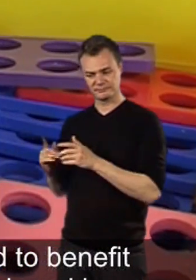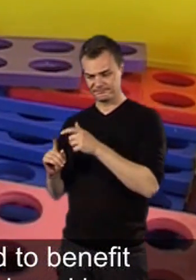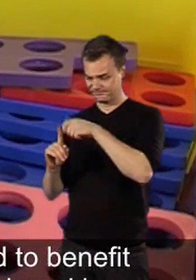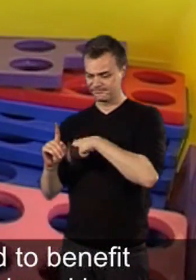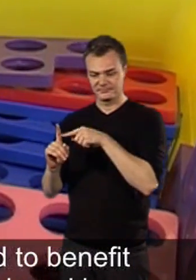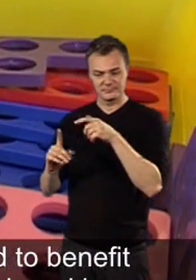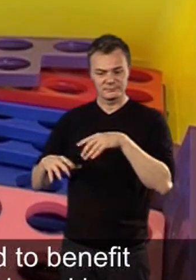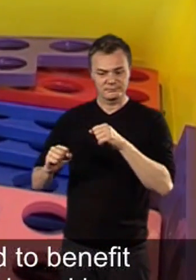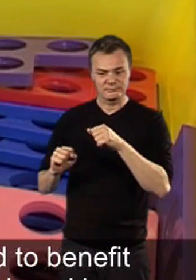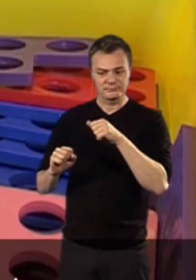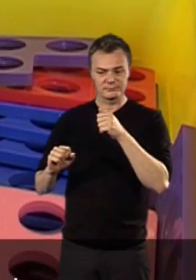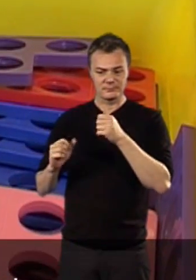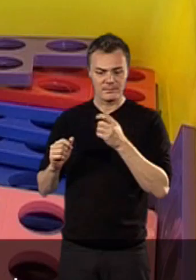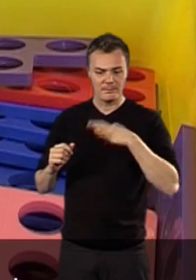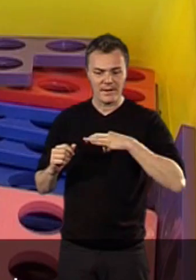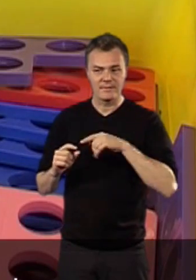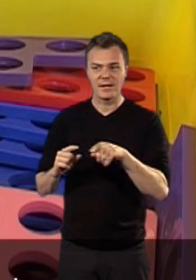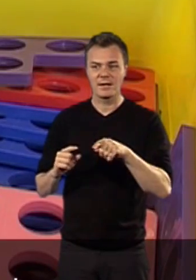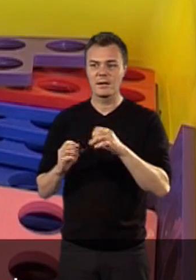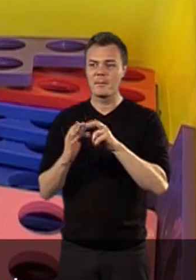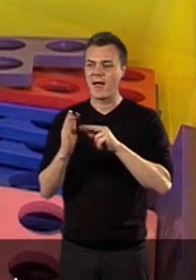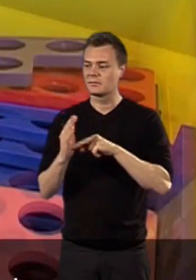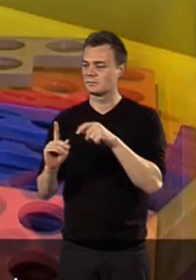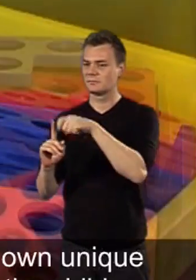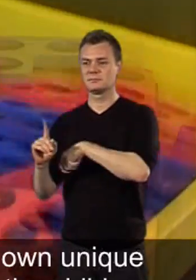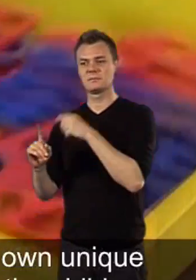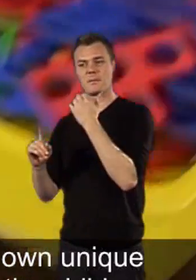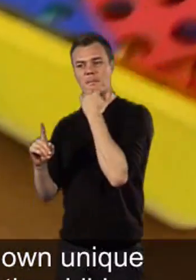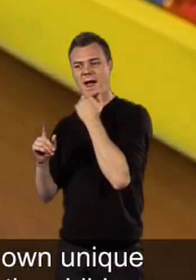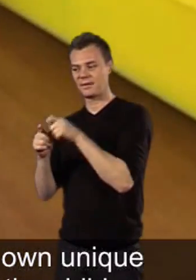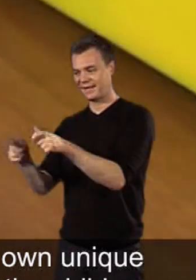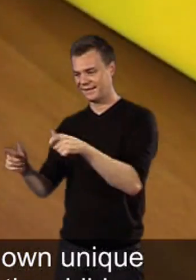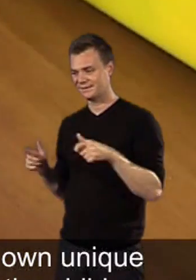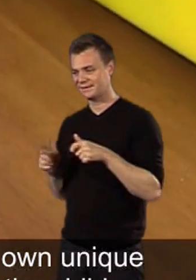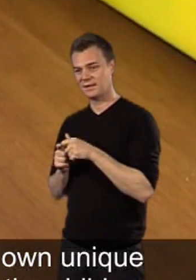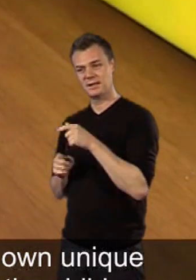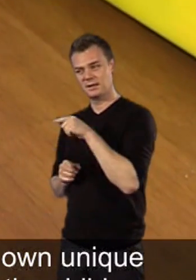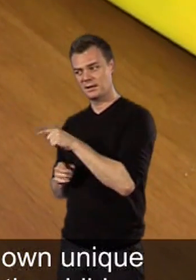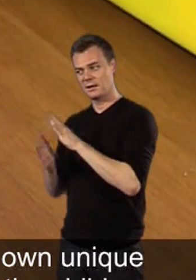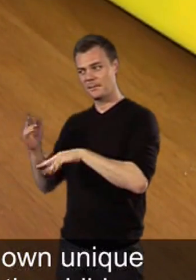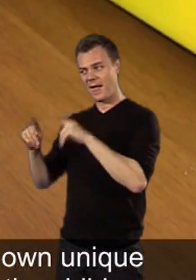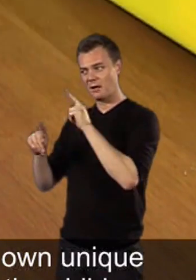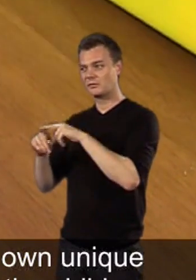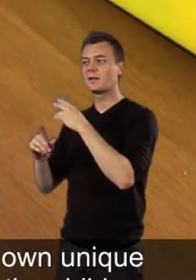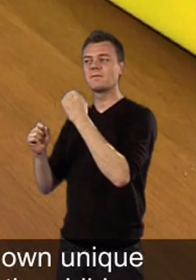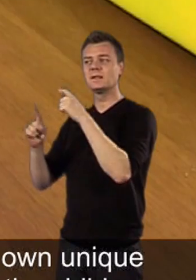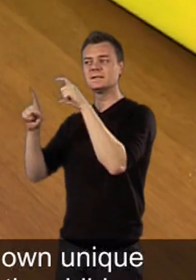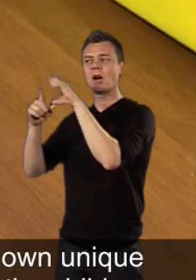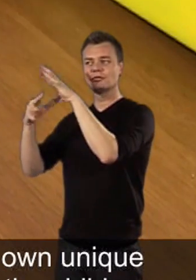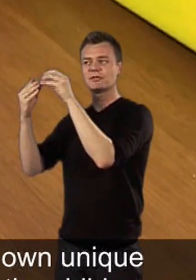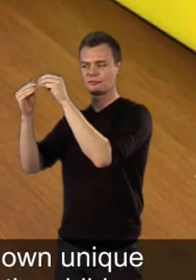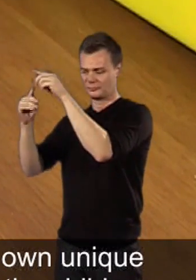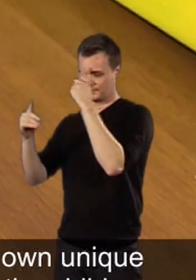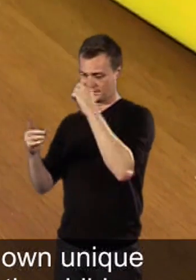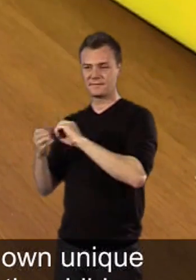maths kit developed by a parent of a child with Down syndrome. Each number is represented by its own unique colour and shape.